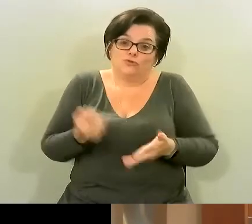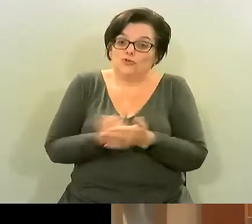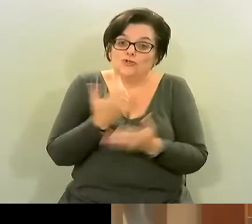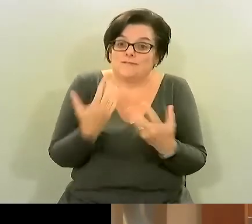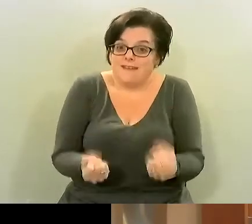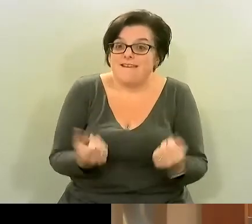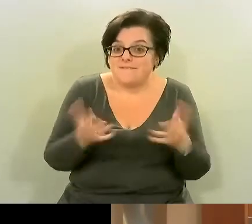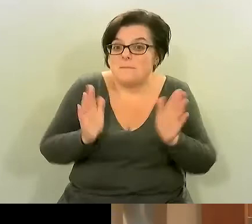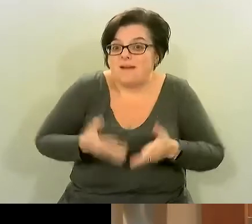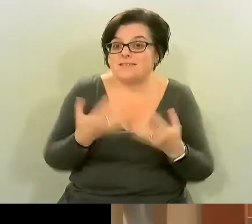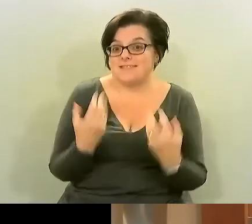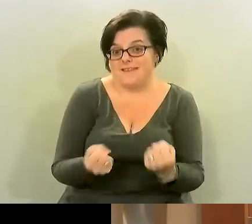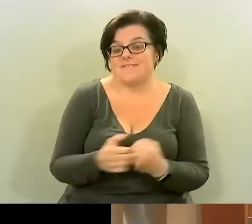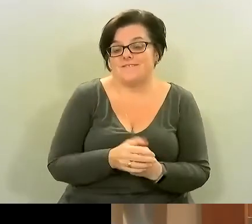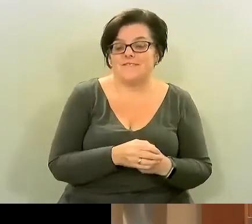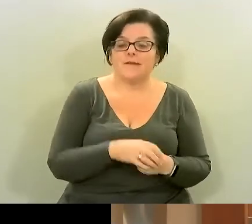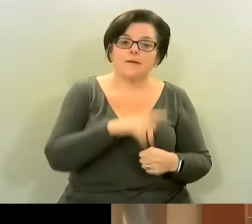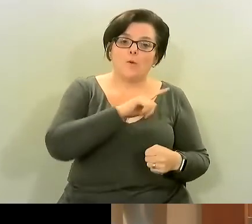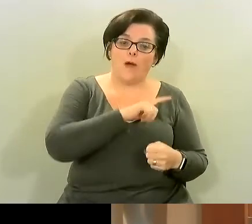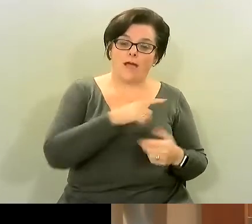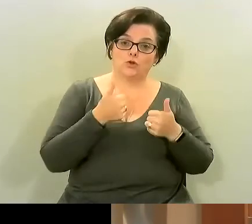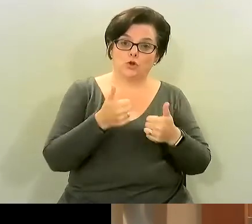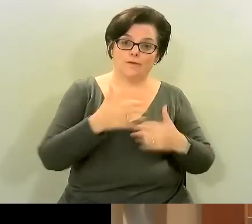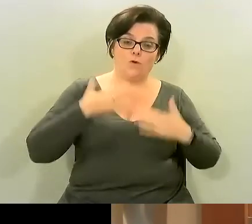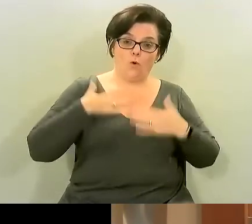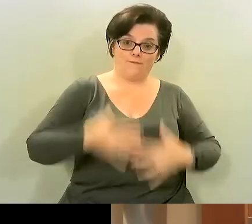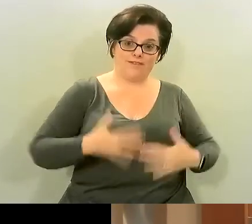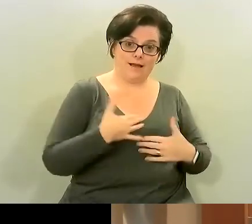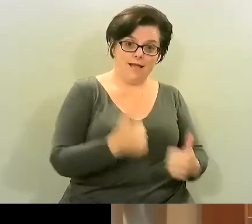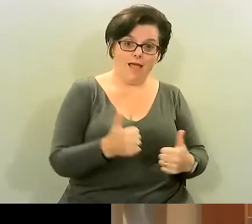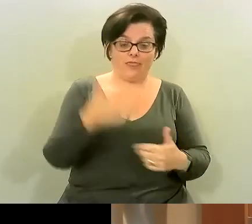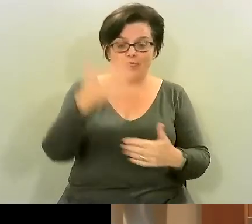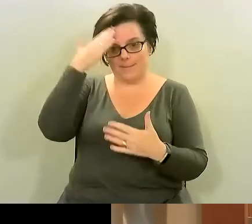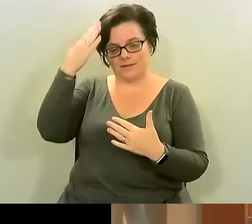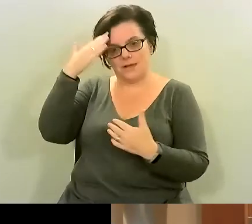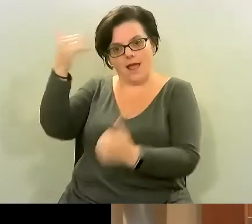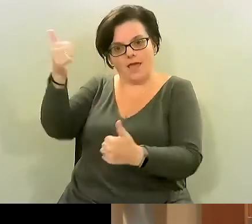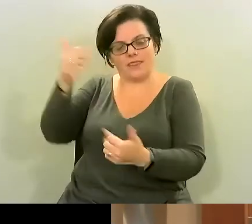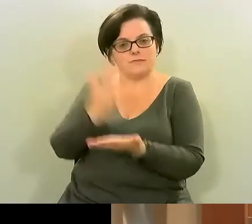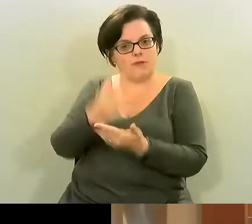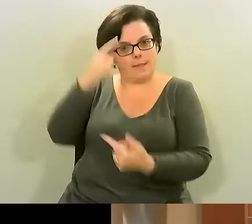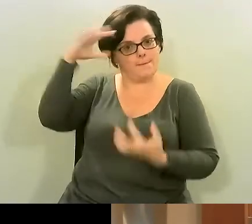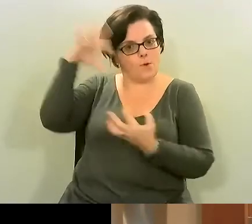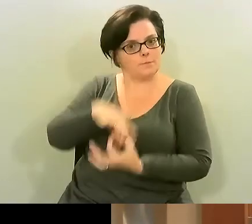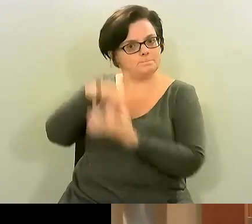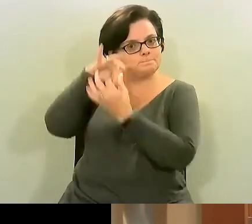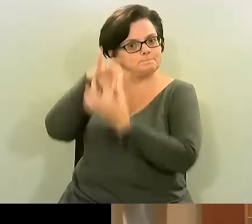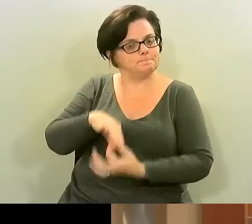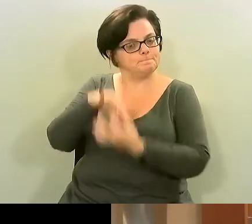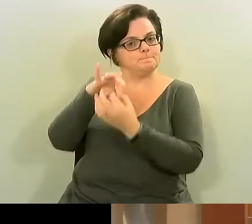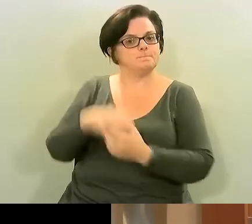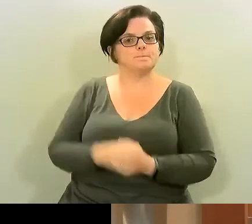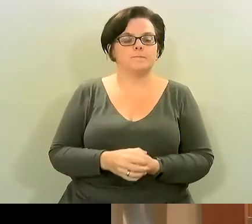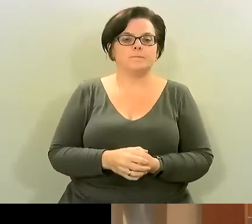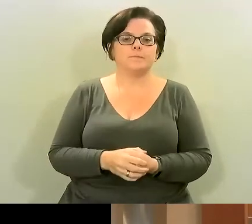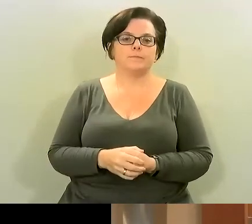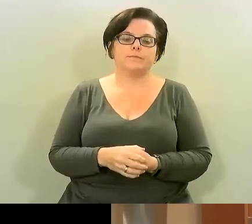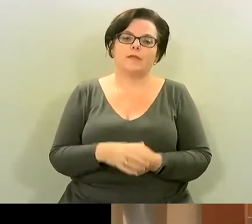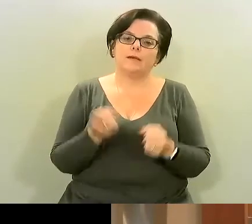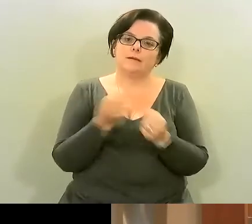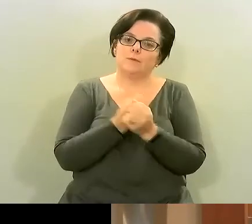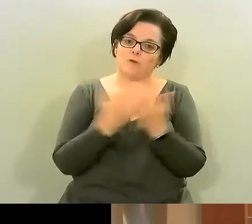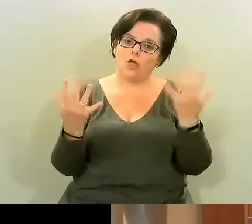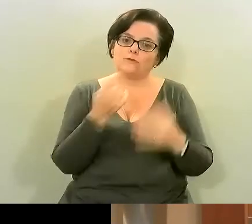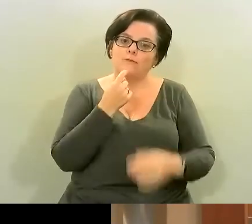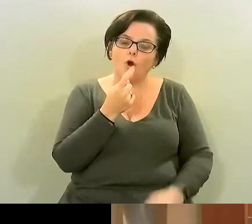physical well-being as well as your mental well-being and as umma will say they're both massively interrelated so i'm getting a lot of comments